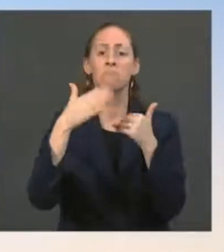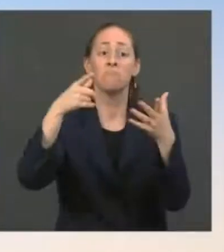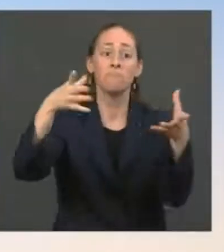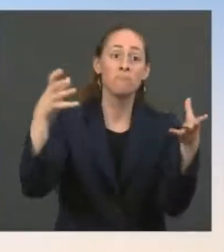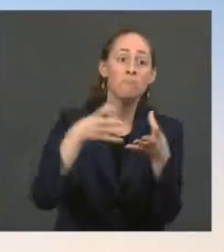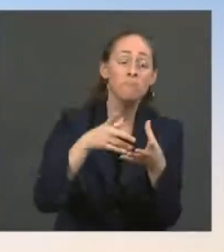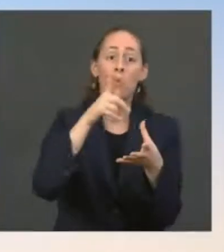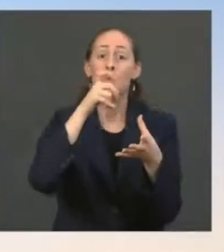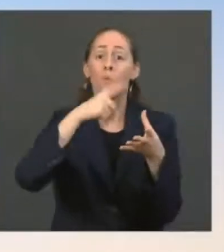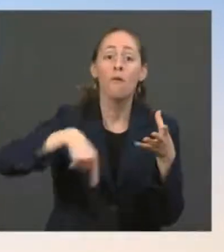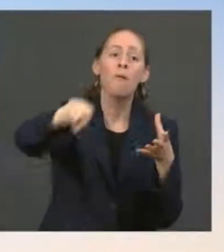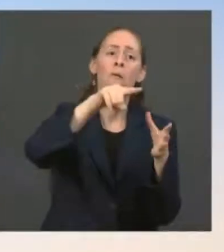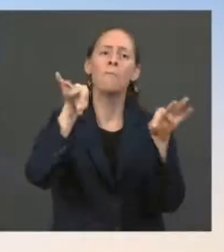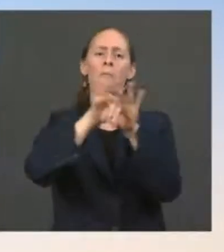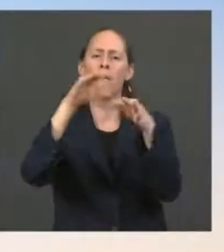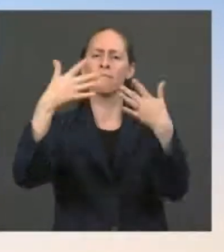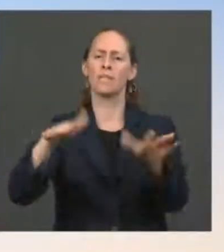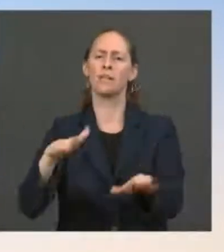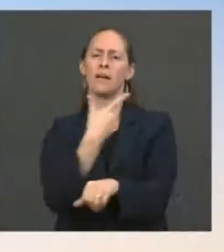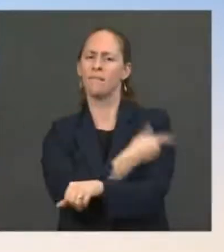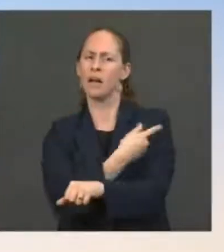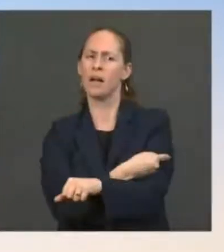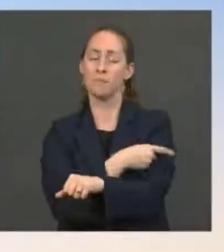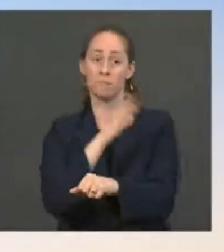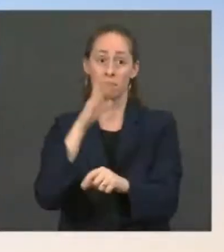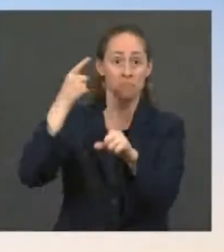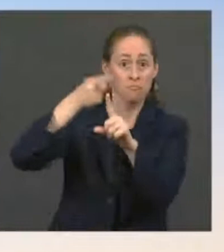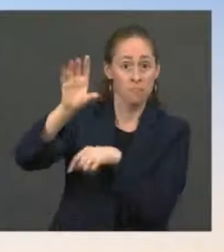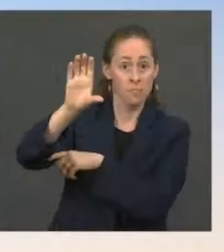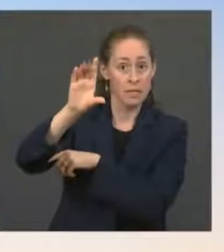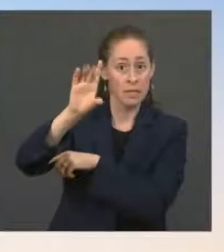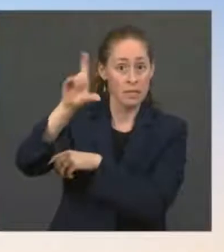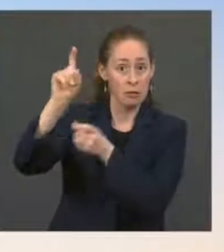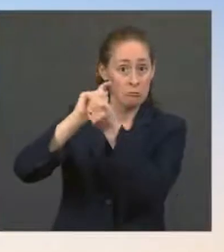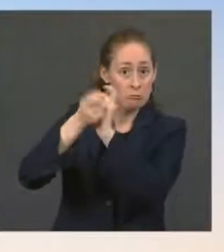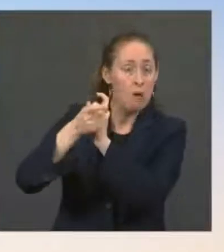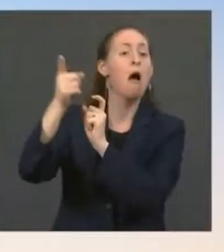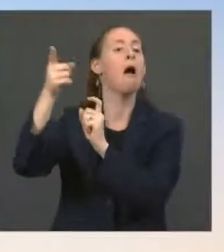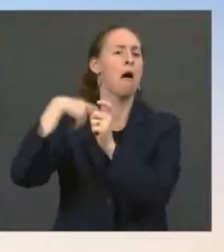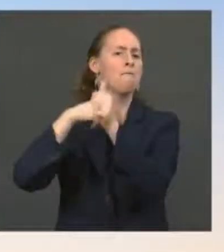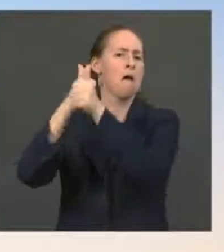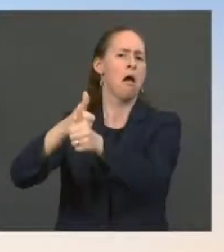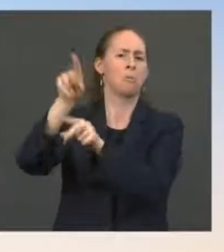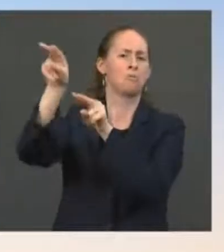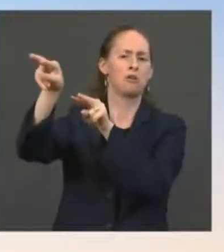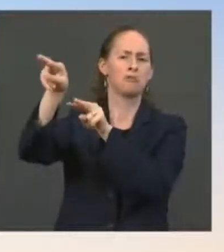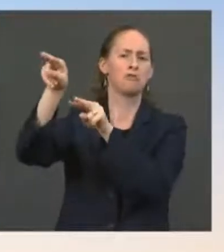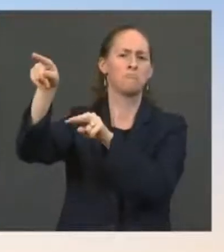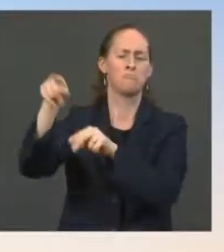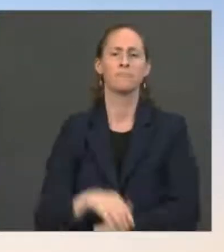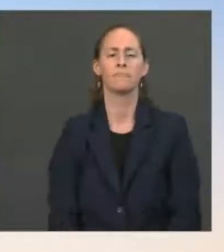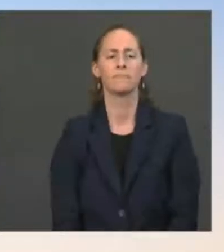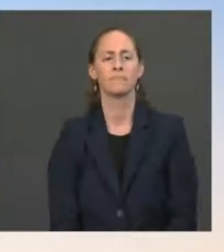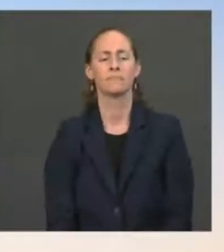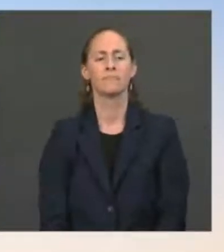But we leave it to them if they need to change their guidelines based on where the pandemic sits. Thank you. Following up on something that you just said, you said that the